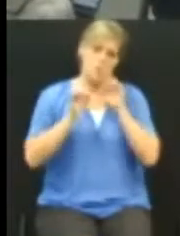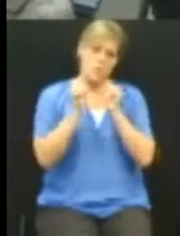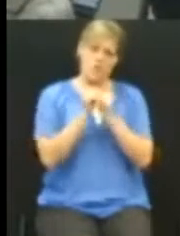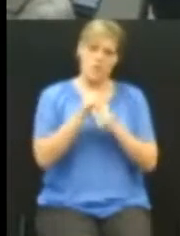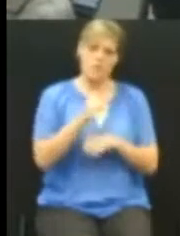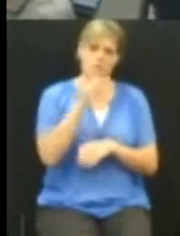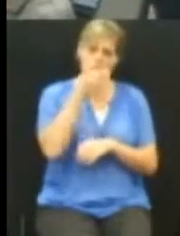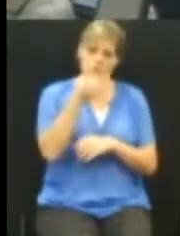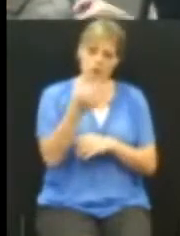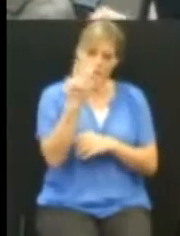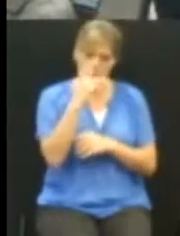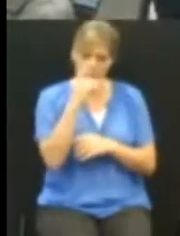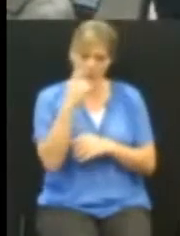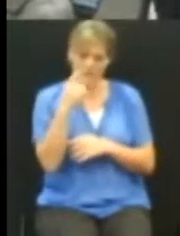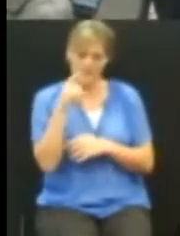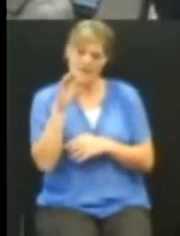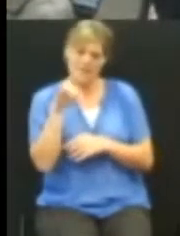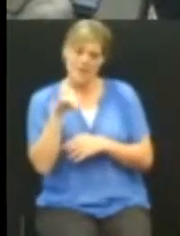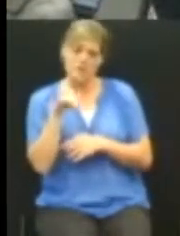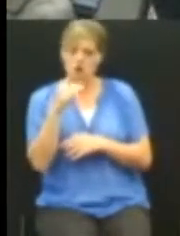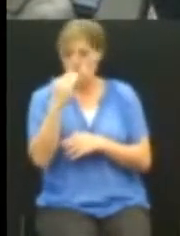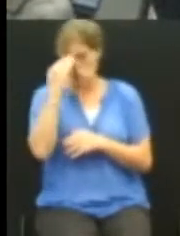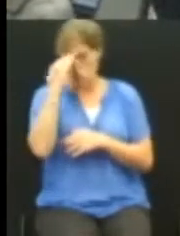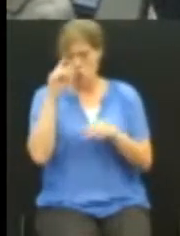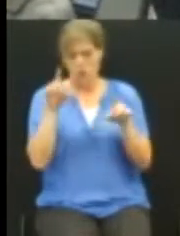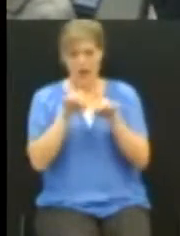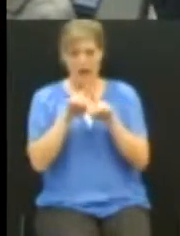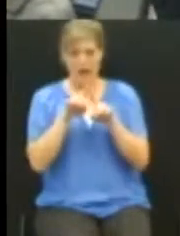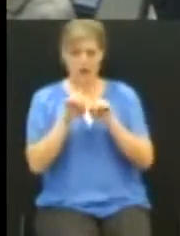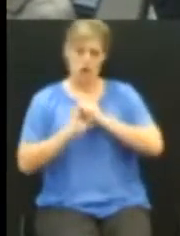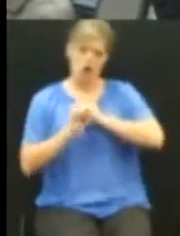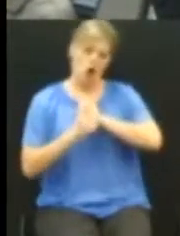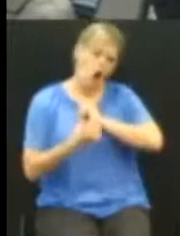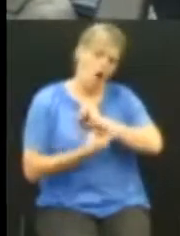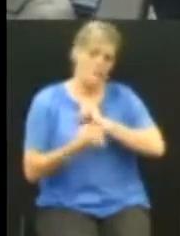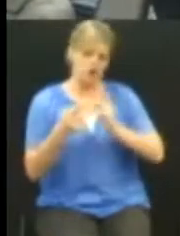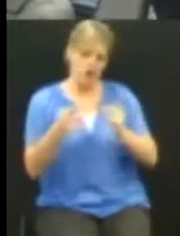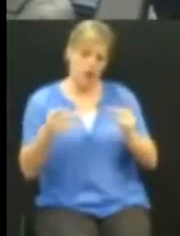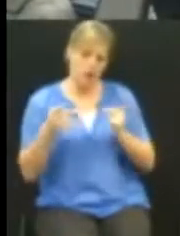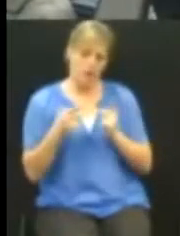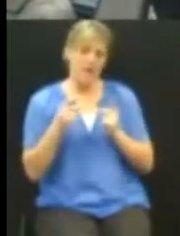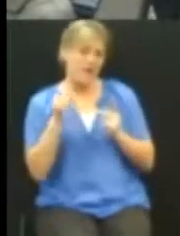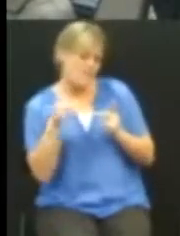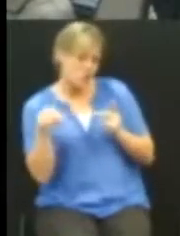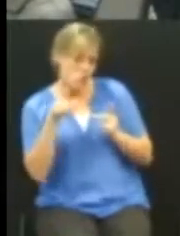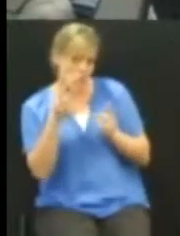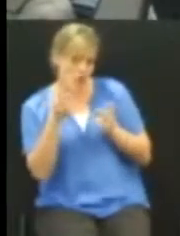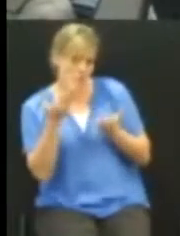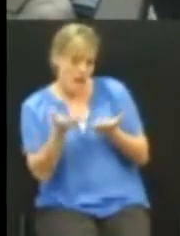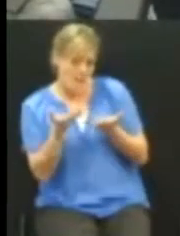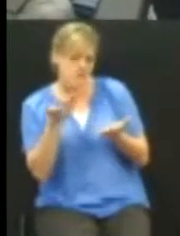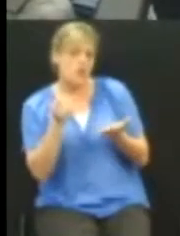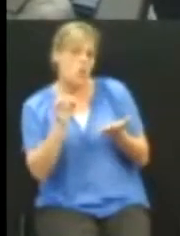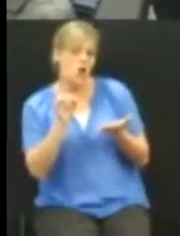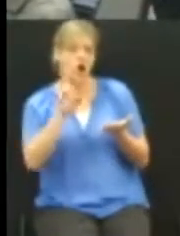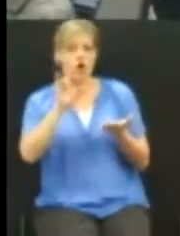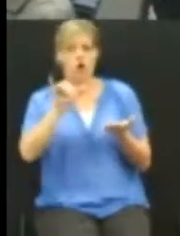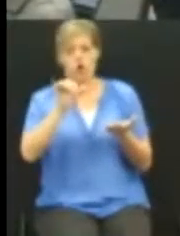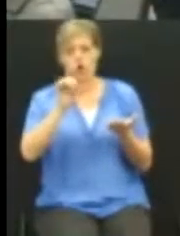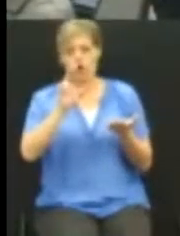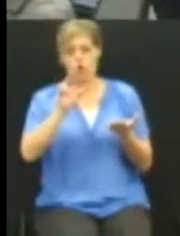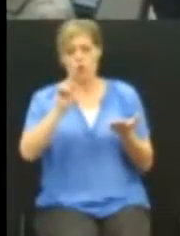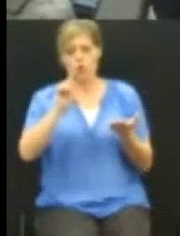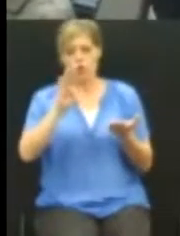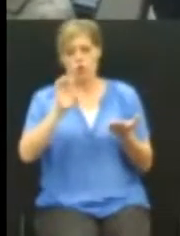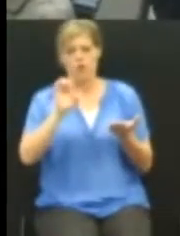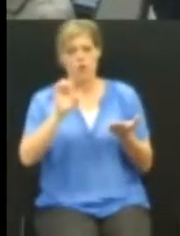entrances being known as Trash Alley. Okay? If you want the evidence, it's up on YouTube. We got plenty of pictures. We